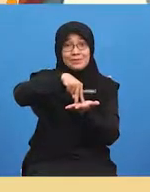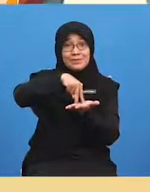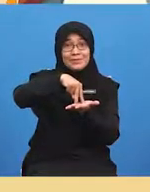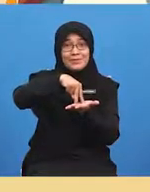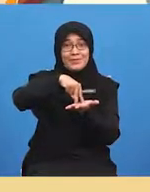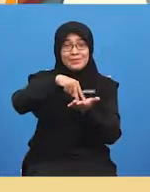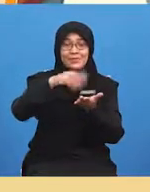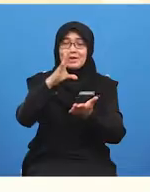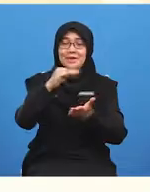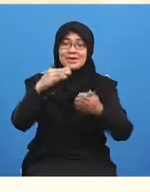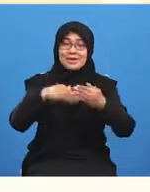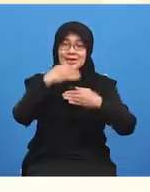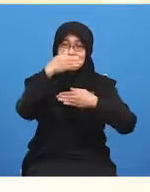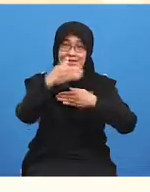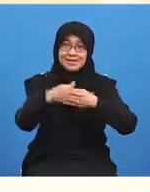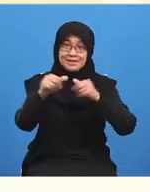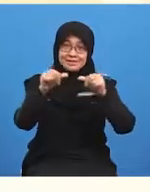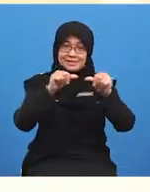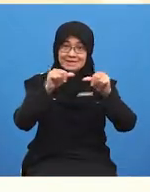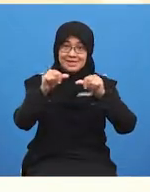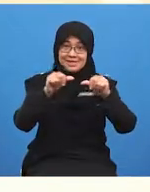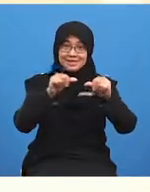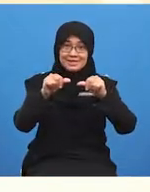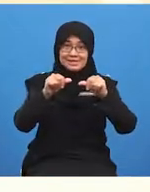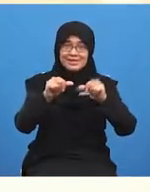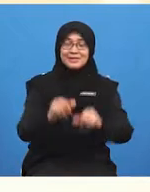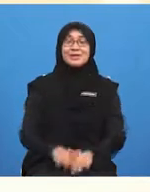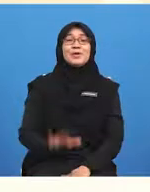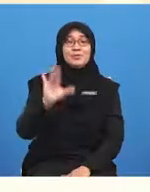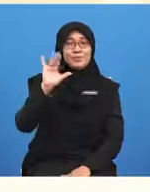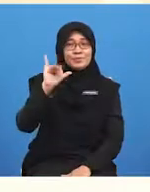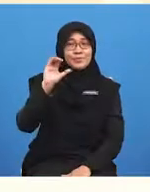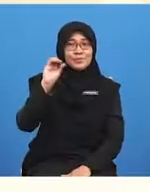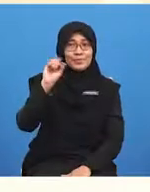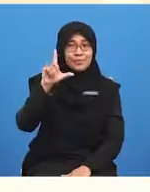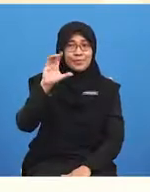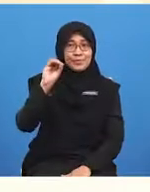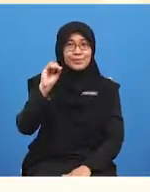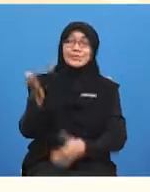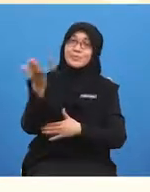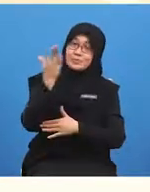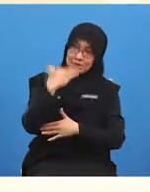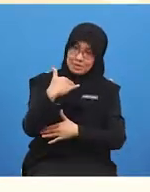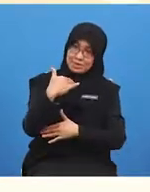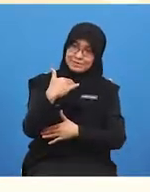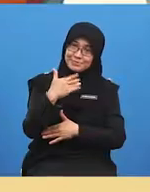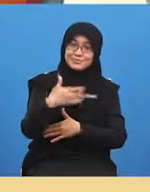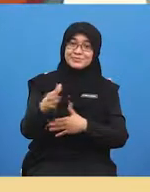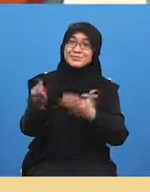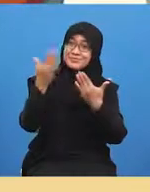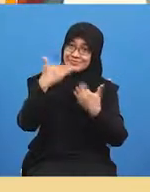activity it's so great to have you back in time with our half and half warm up yolo